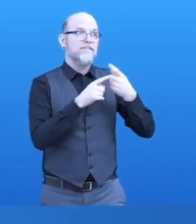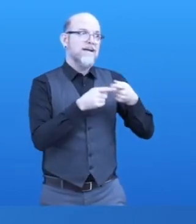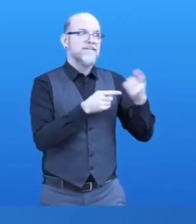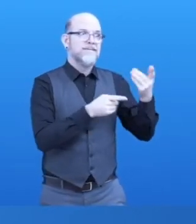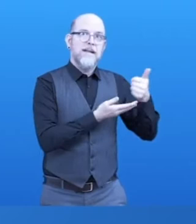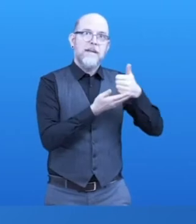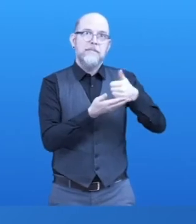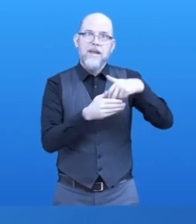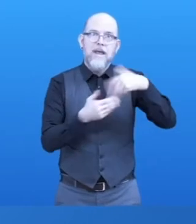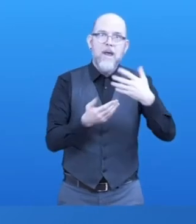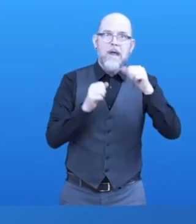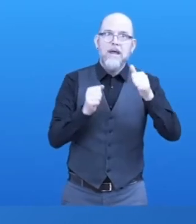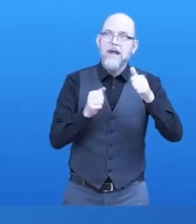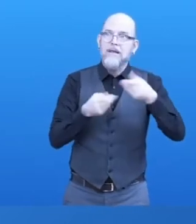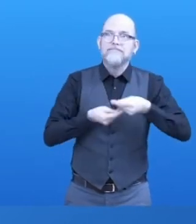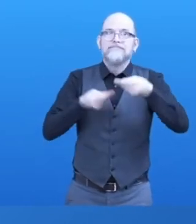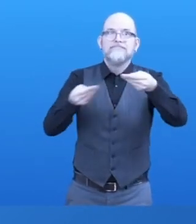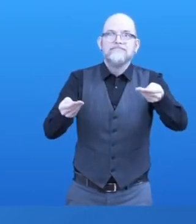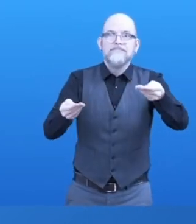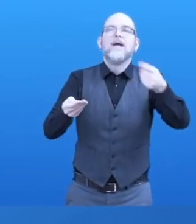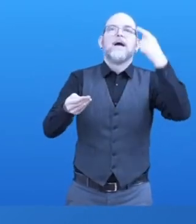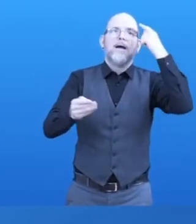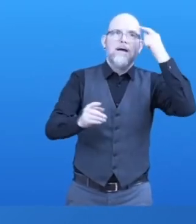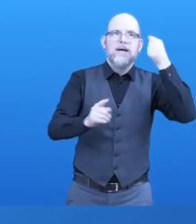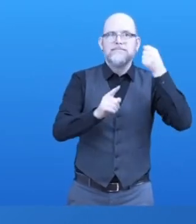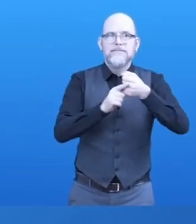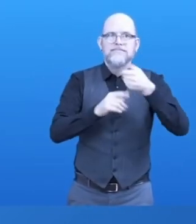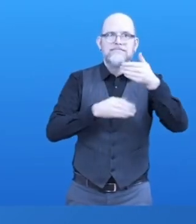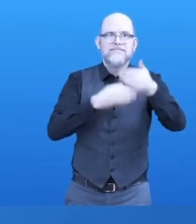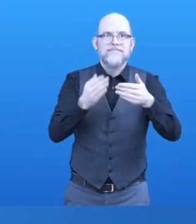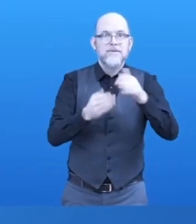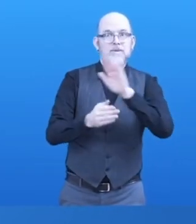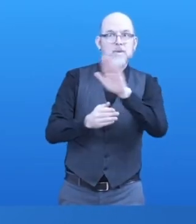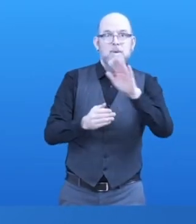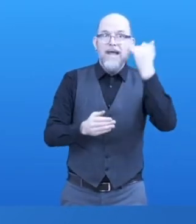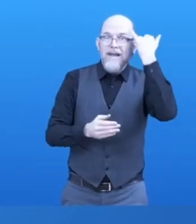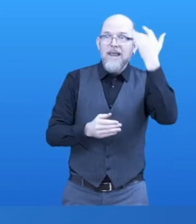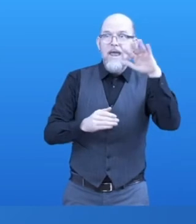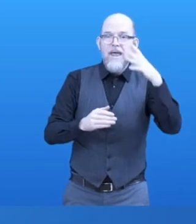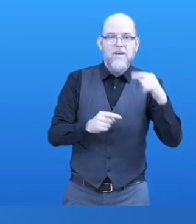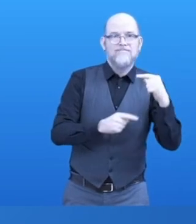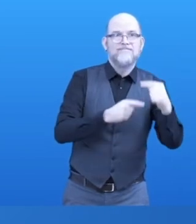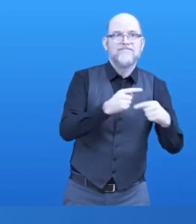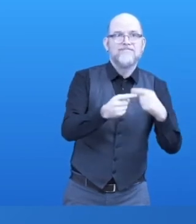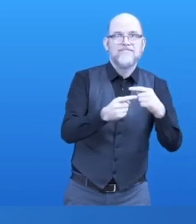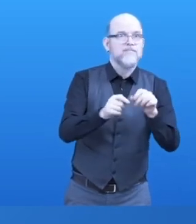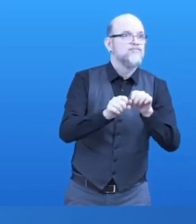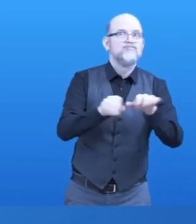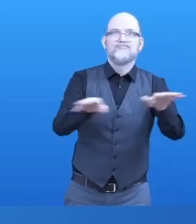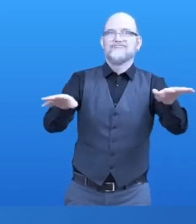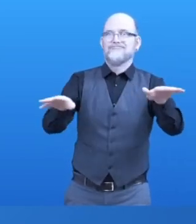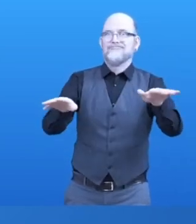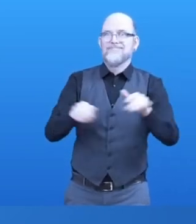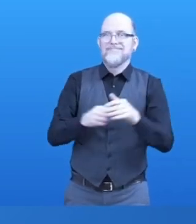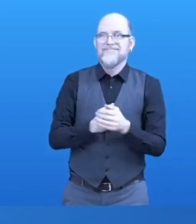give them advice and to push their ideas further to reach a bigger market out